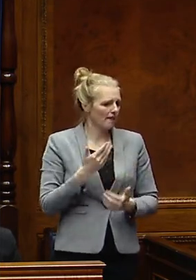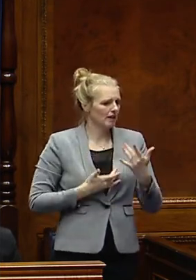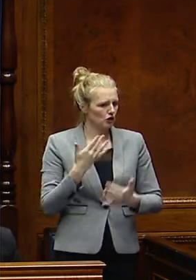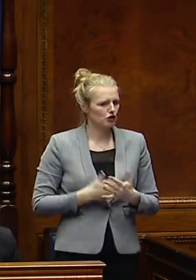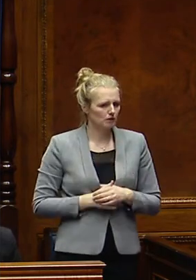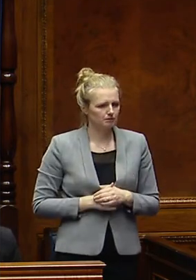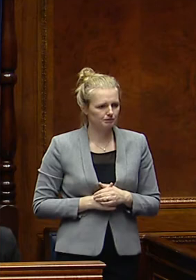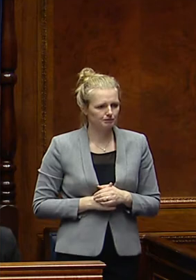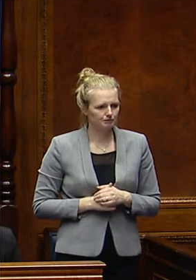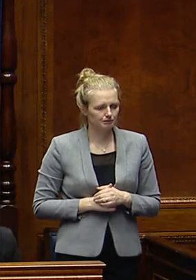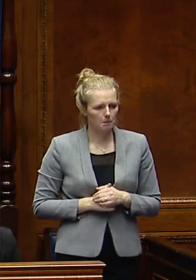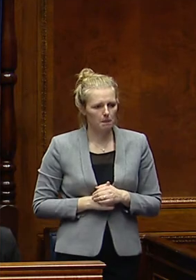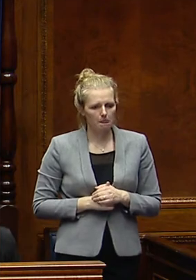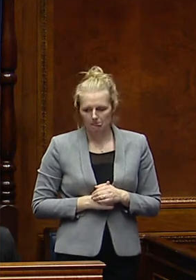also.